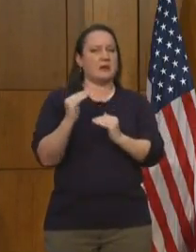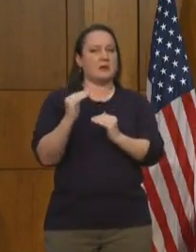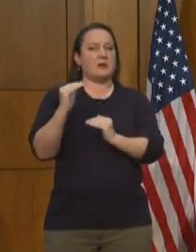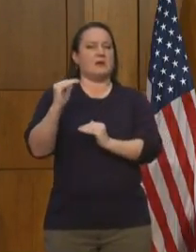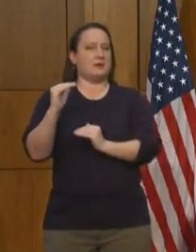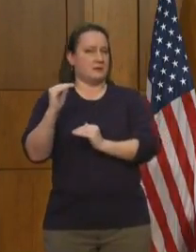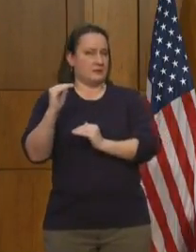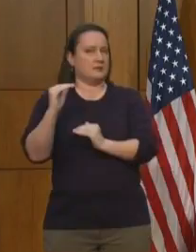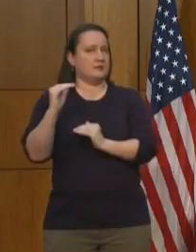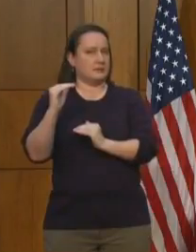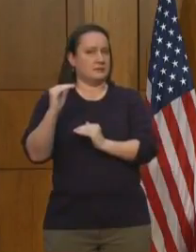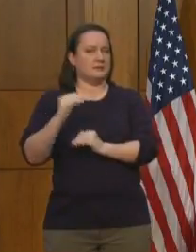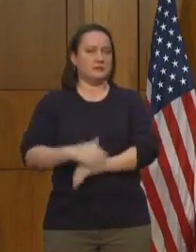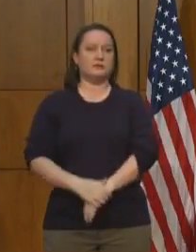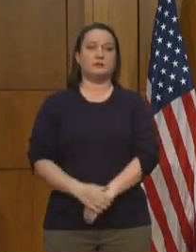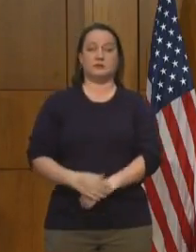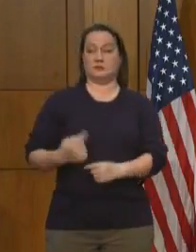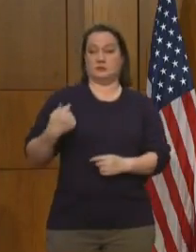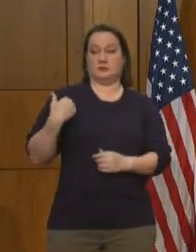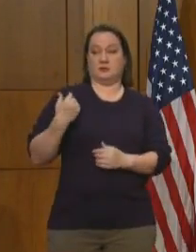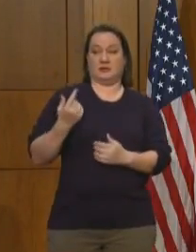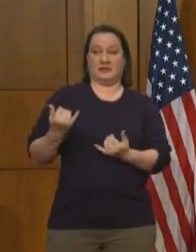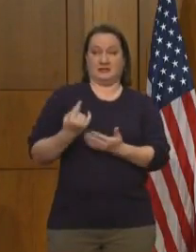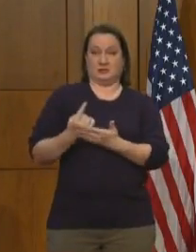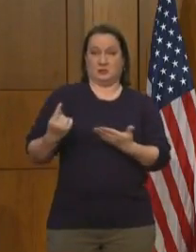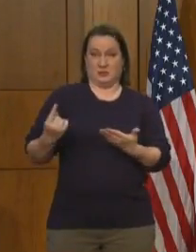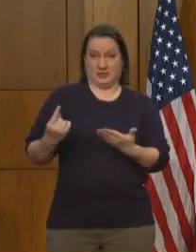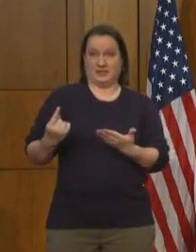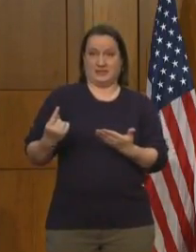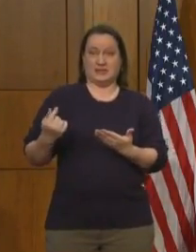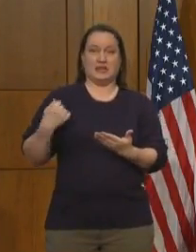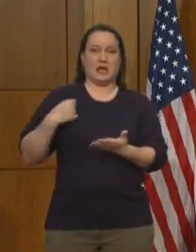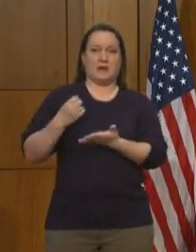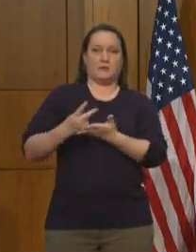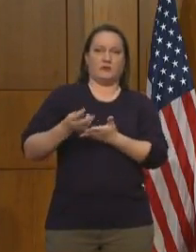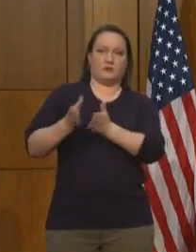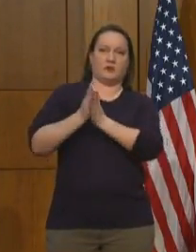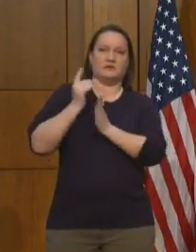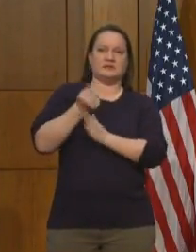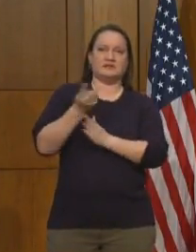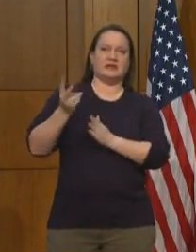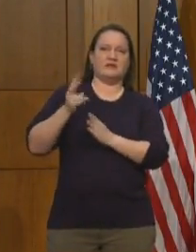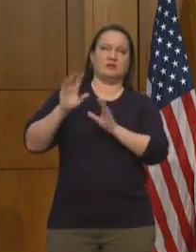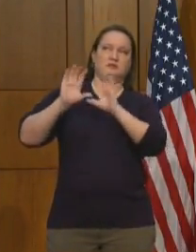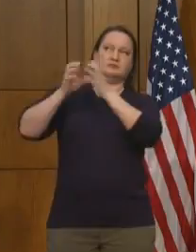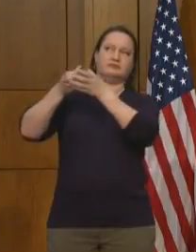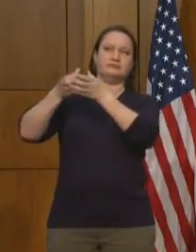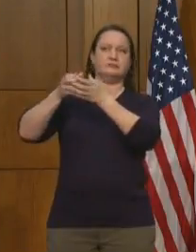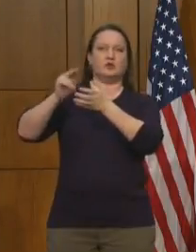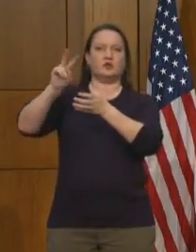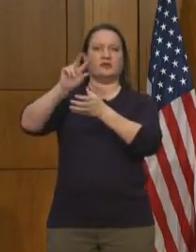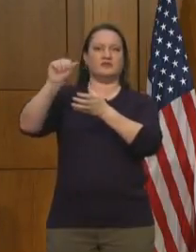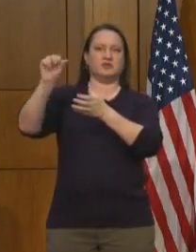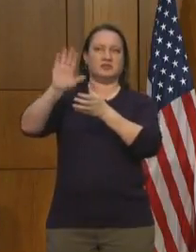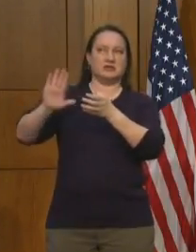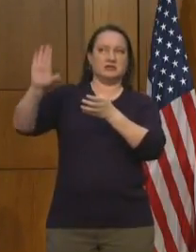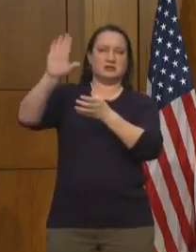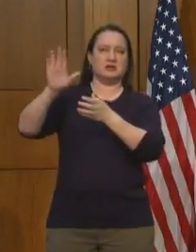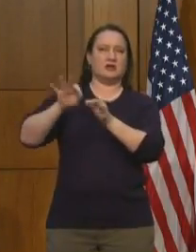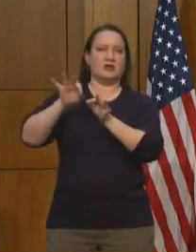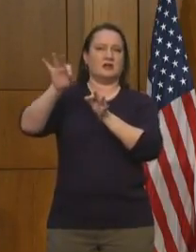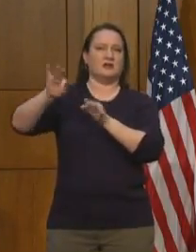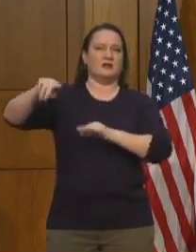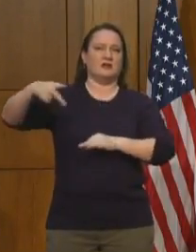Earlier this week, I approved a request from several jurisdictions in Northern Virginia to delay phase one